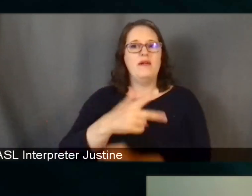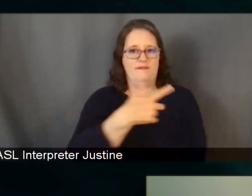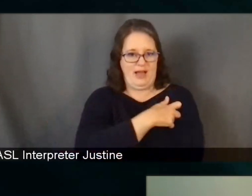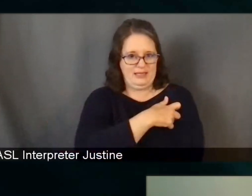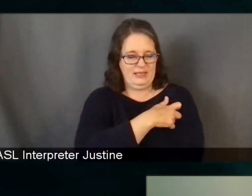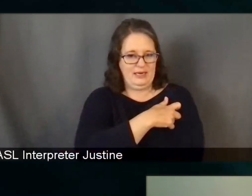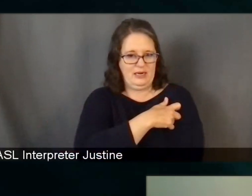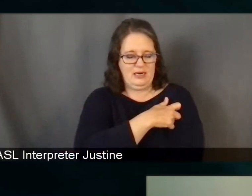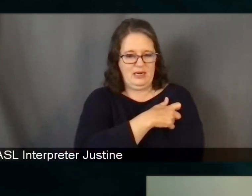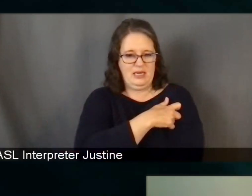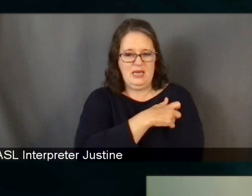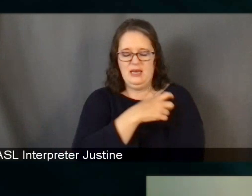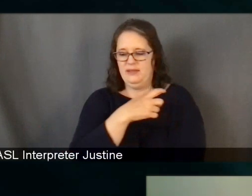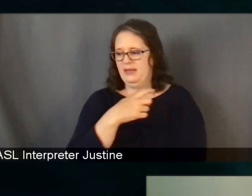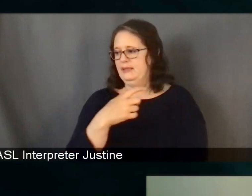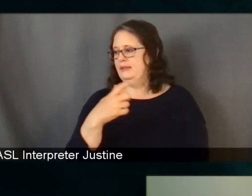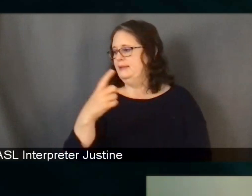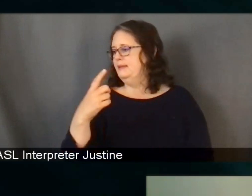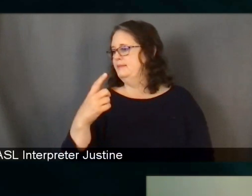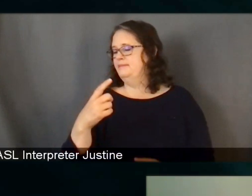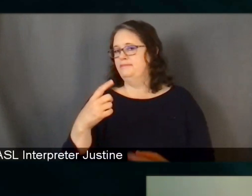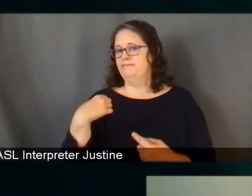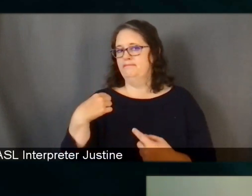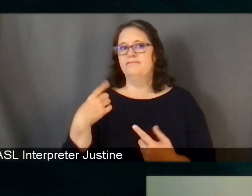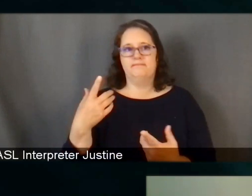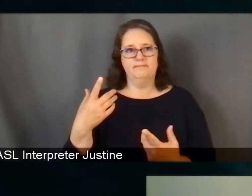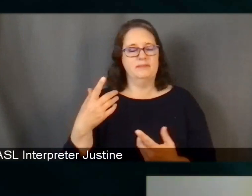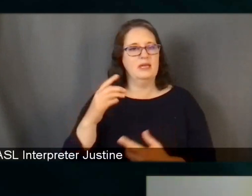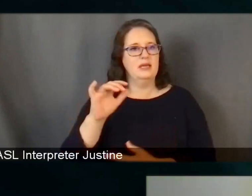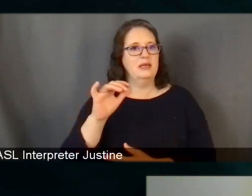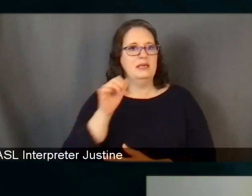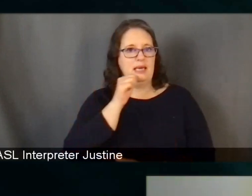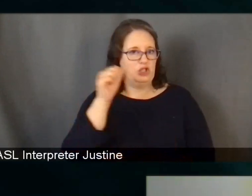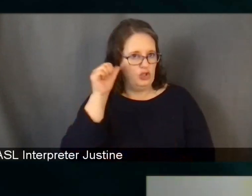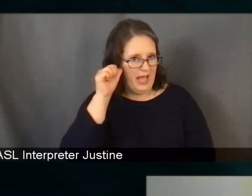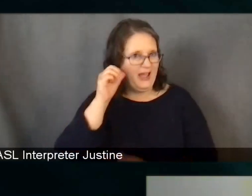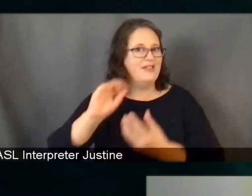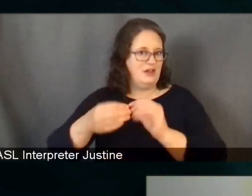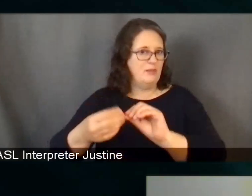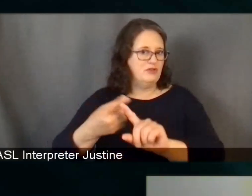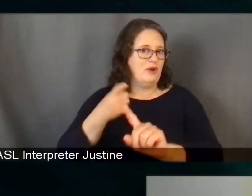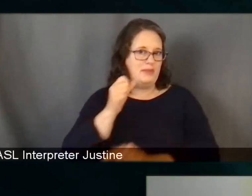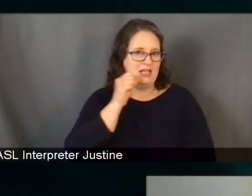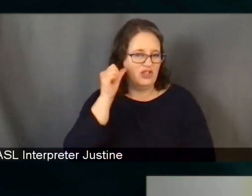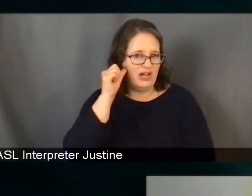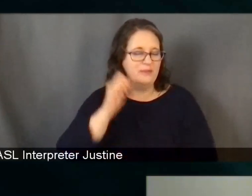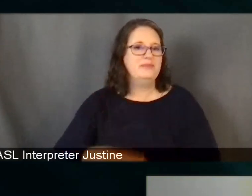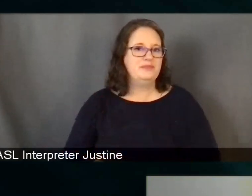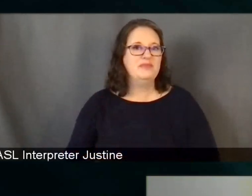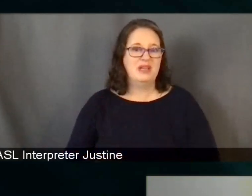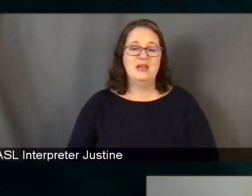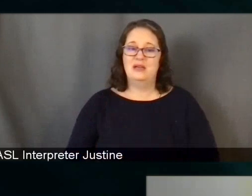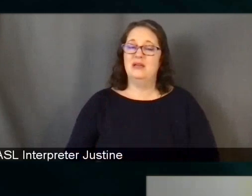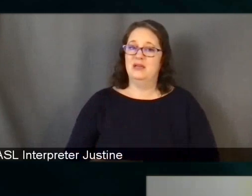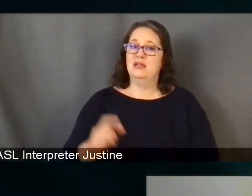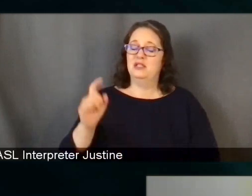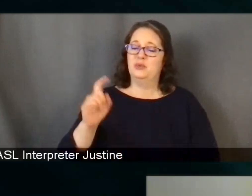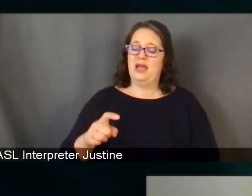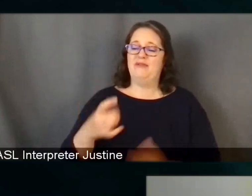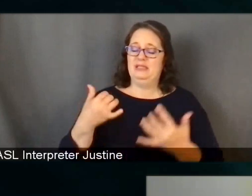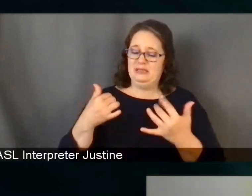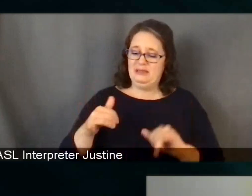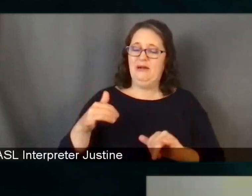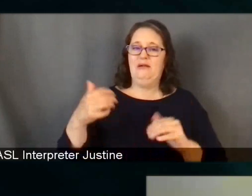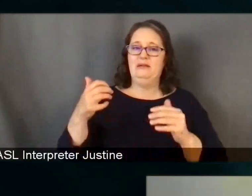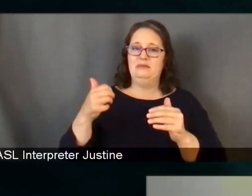as of yesterday. So yeah, we still have a ways to go. And Stefan,